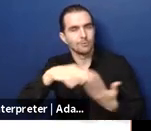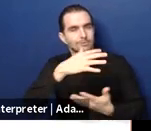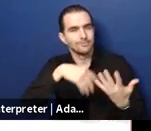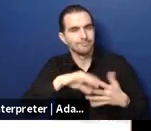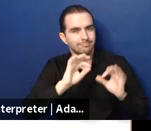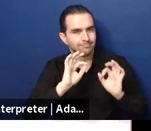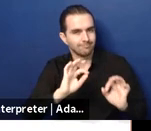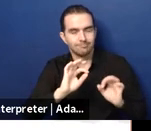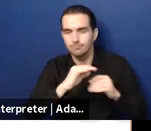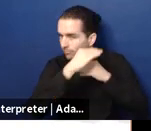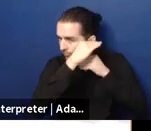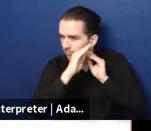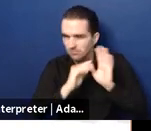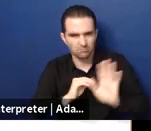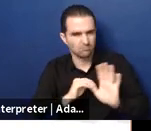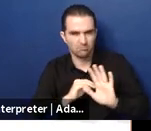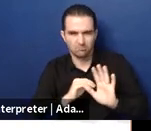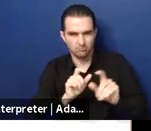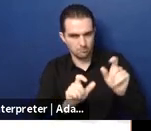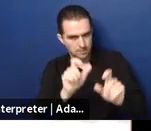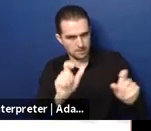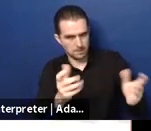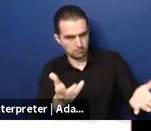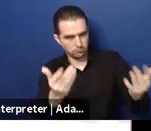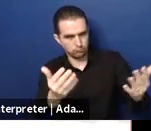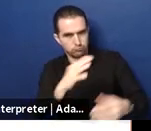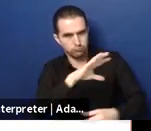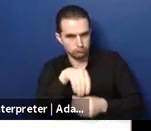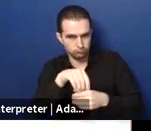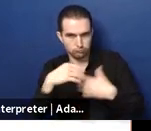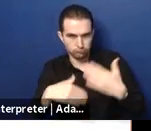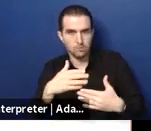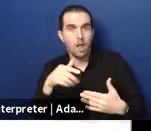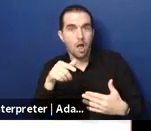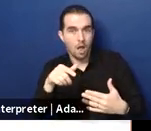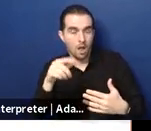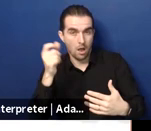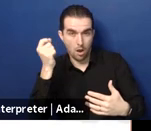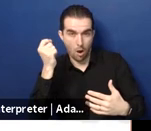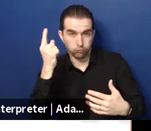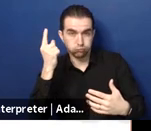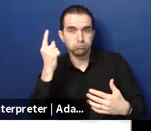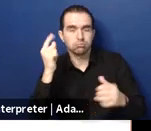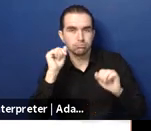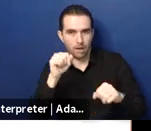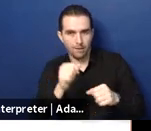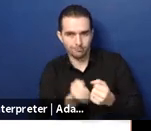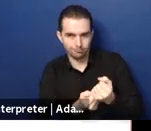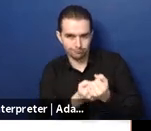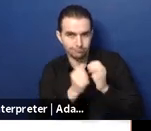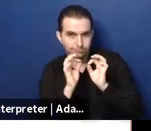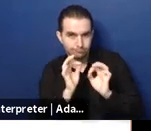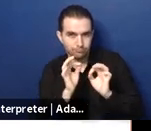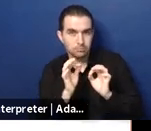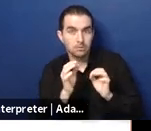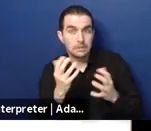il principles and last um having over 800 personal assistant service centers may